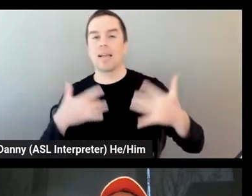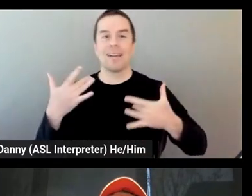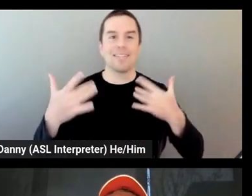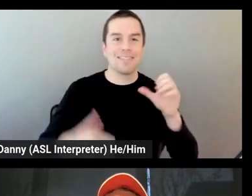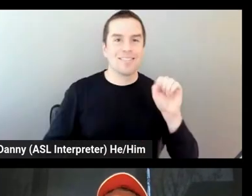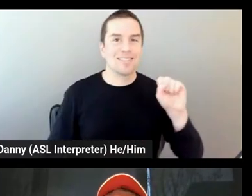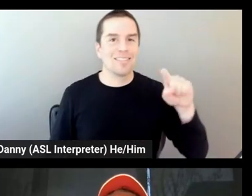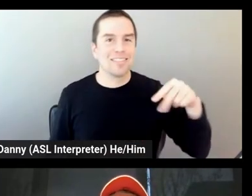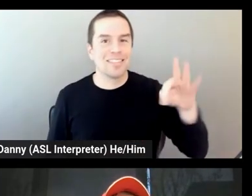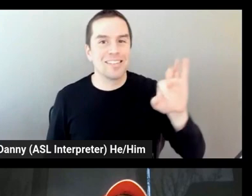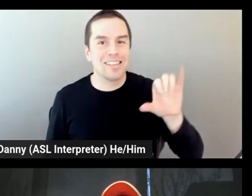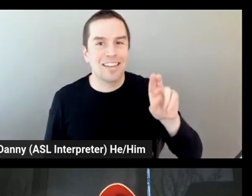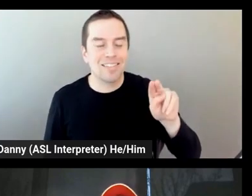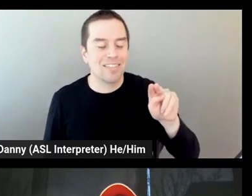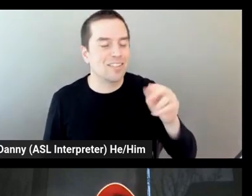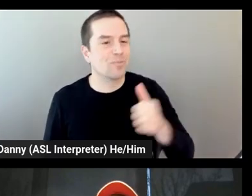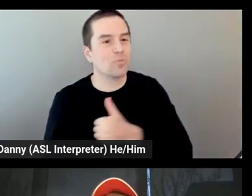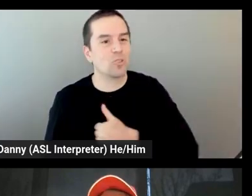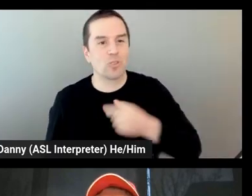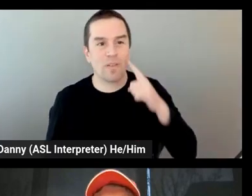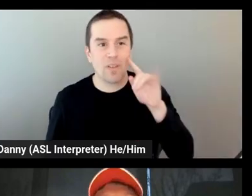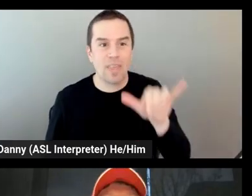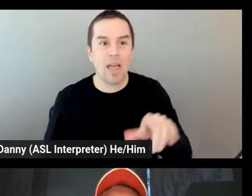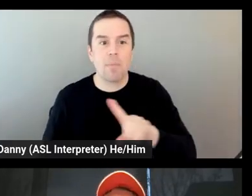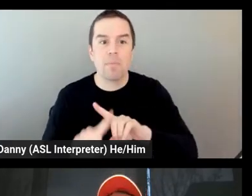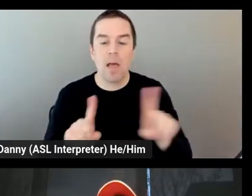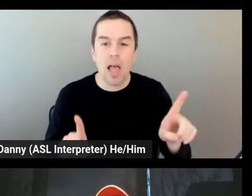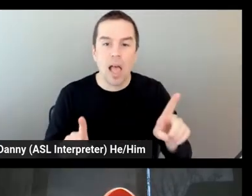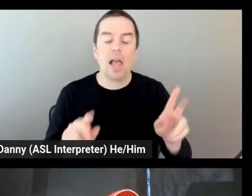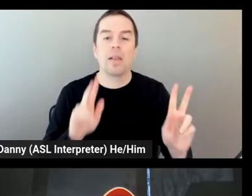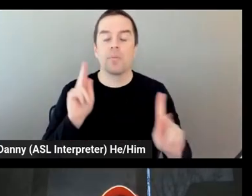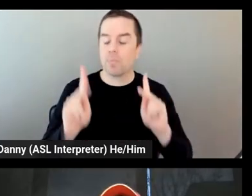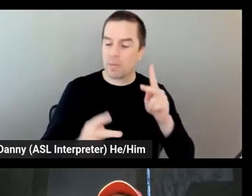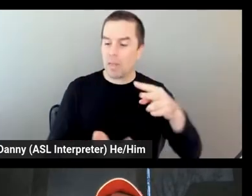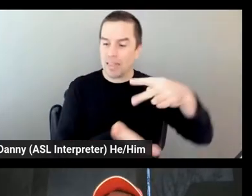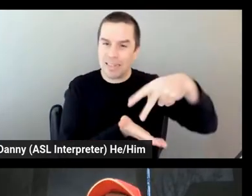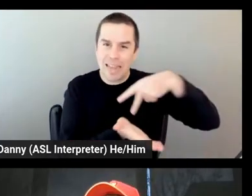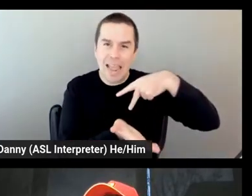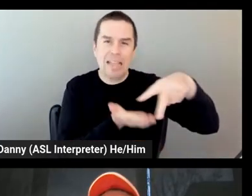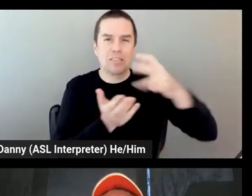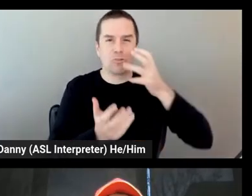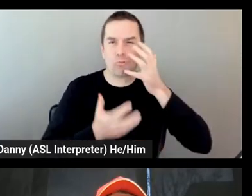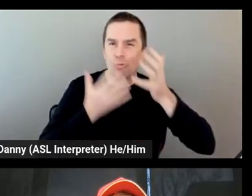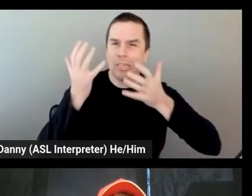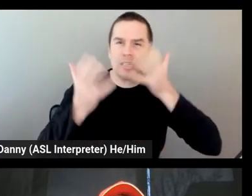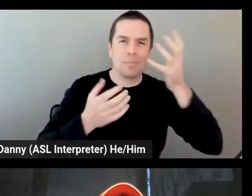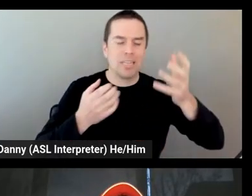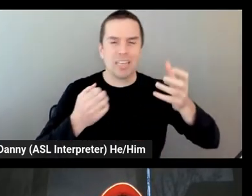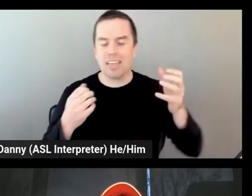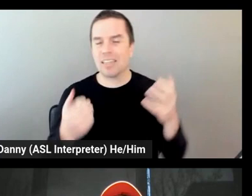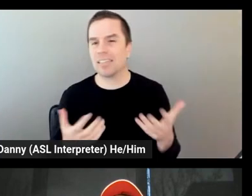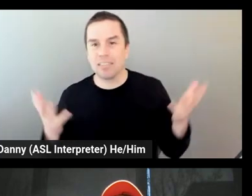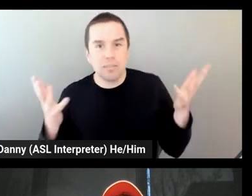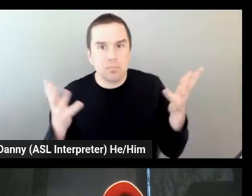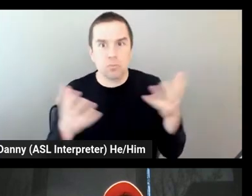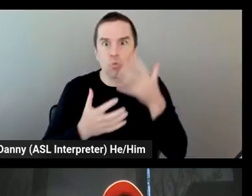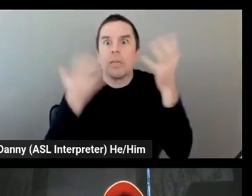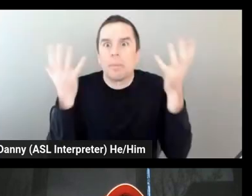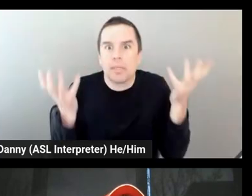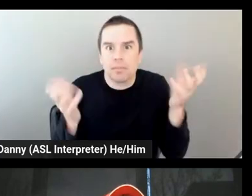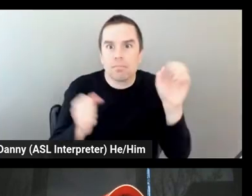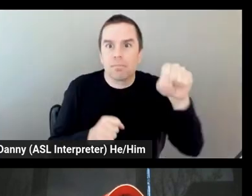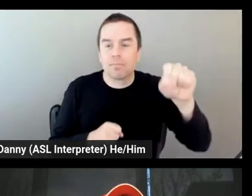people start getting crazy, right? And you start cheering, you start dancing, you start whatever, right? Screaming, probably. But